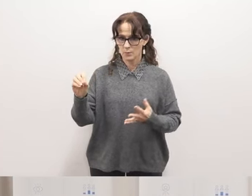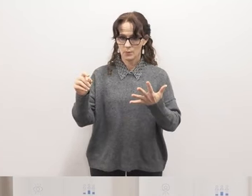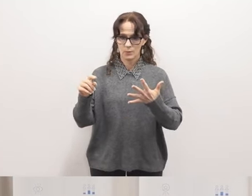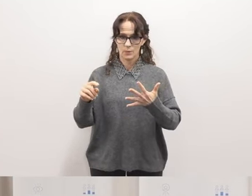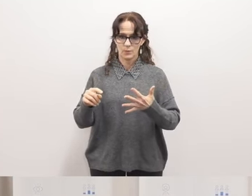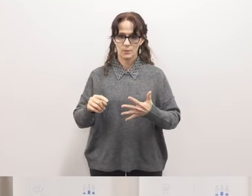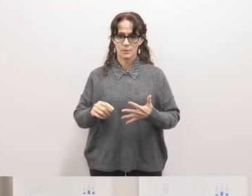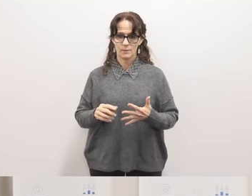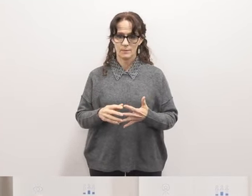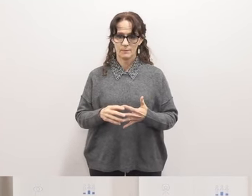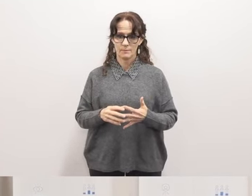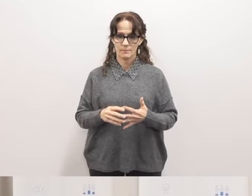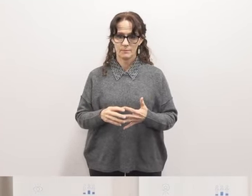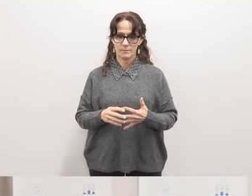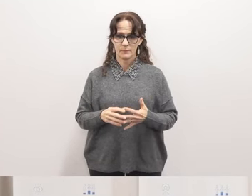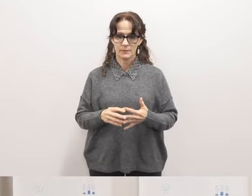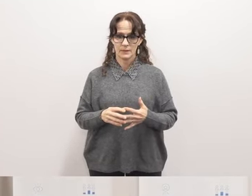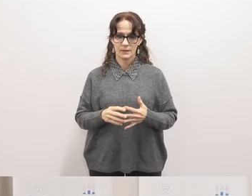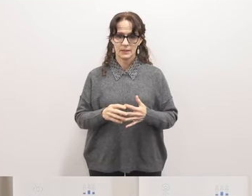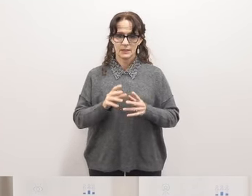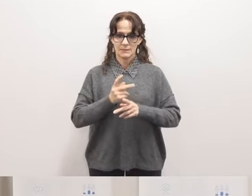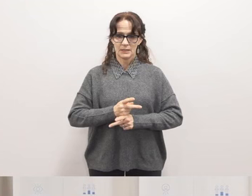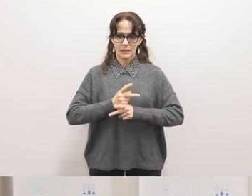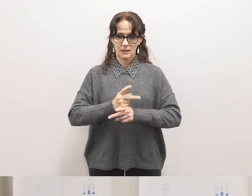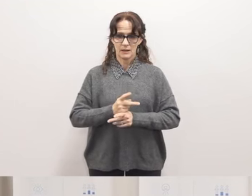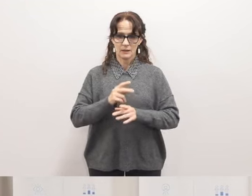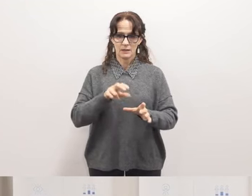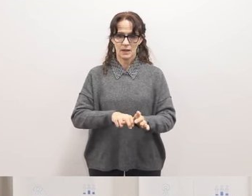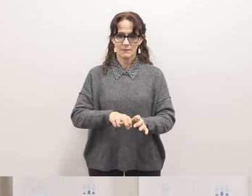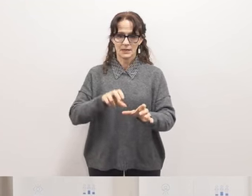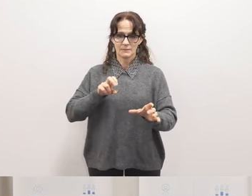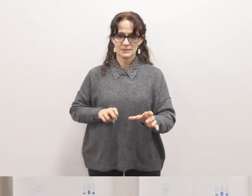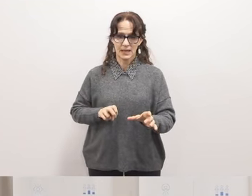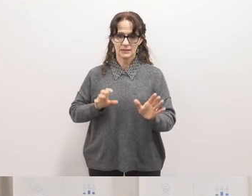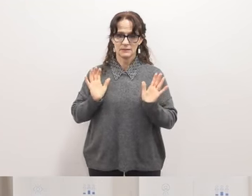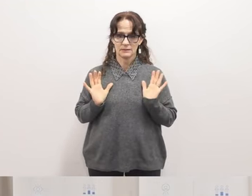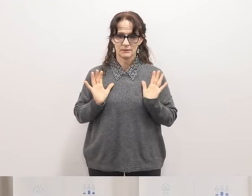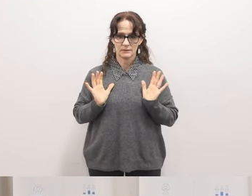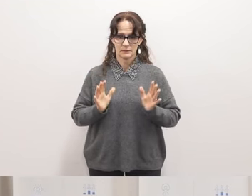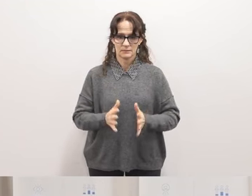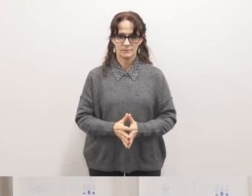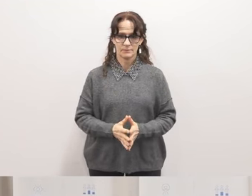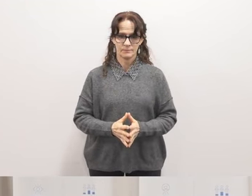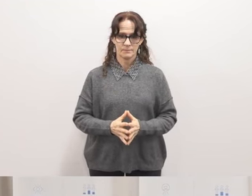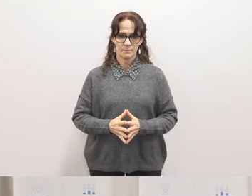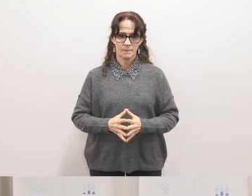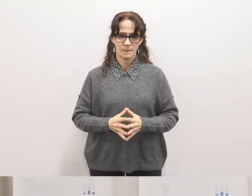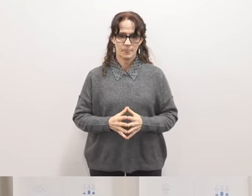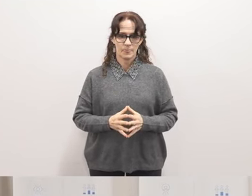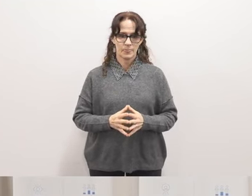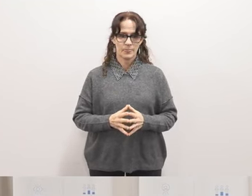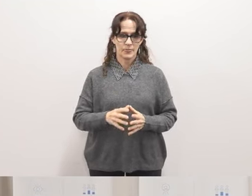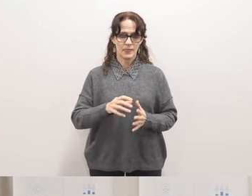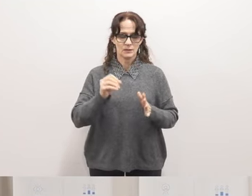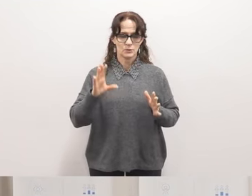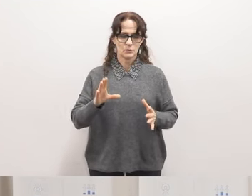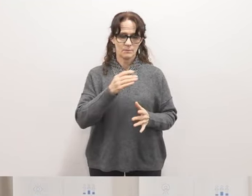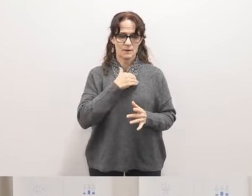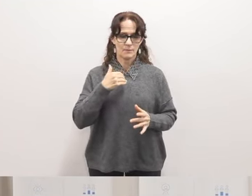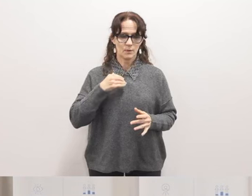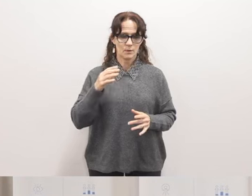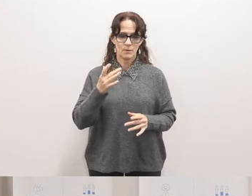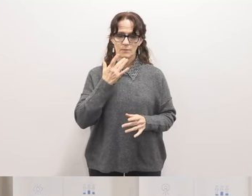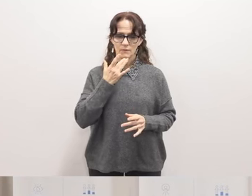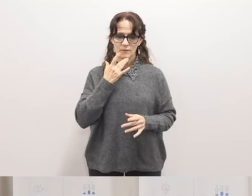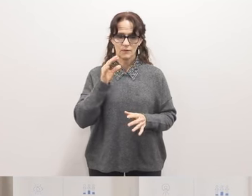in an abundance of caution i'm going to abstain okay and student member aguilar preferential